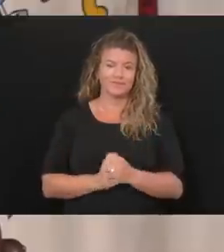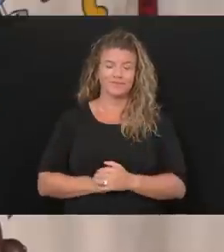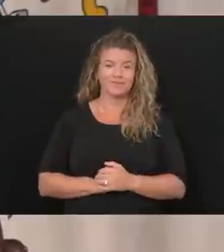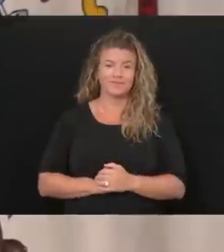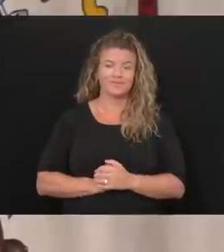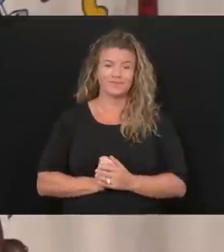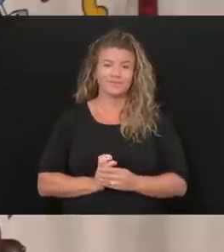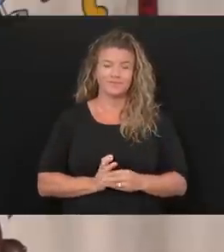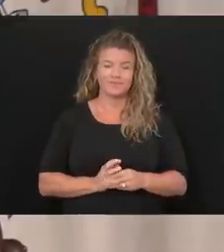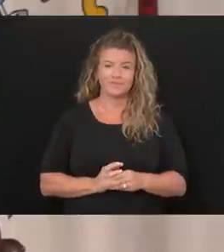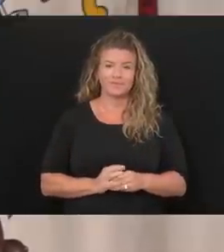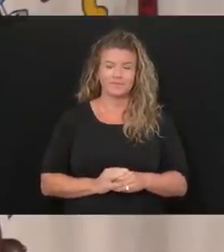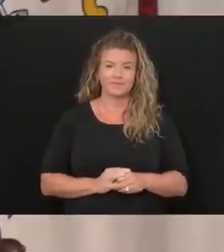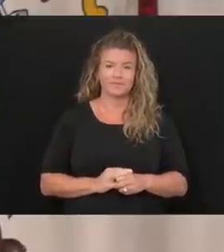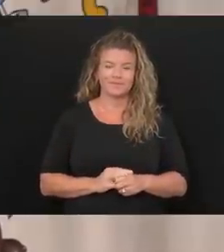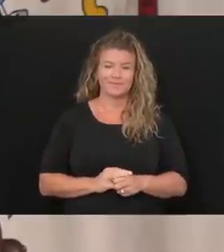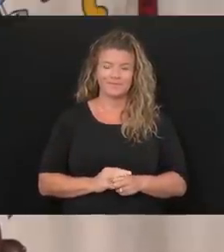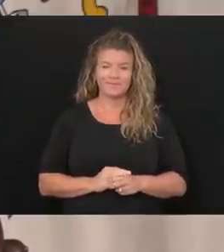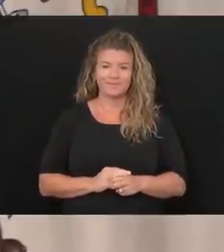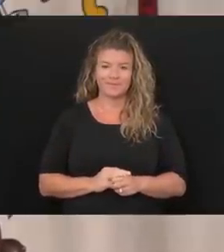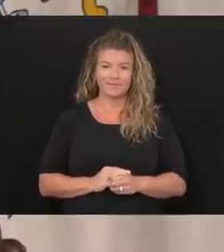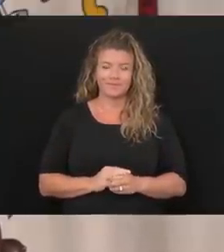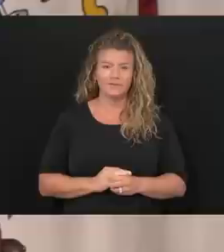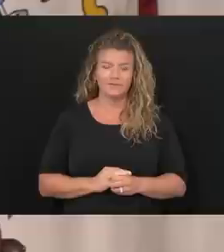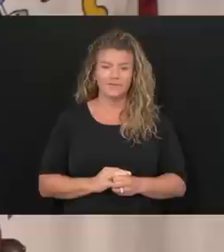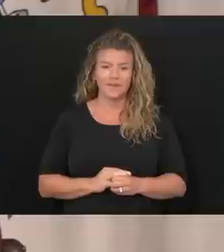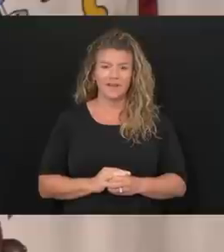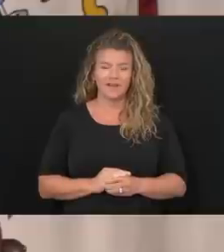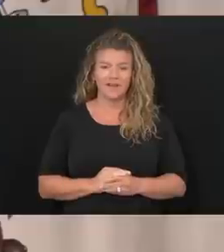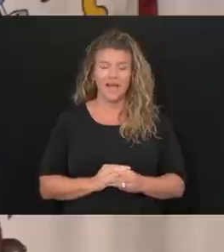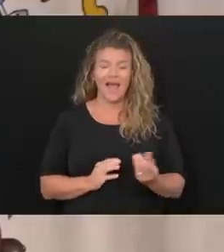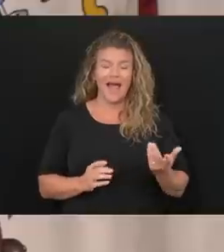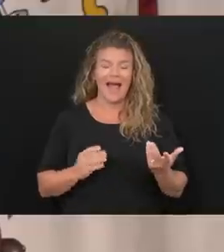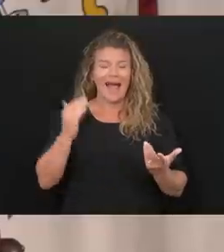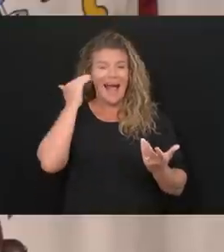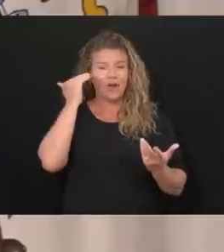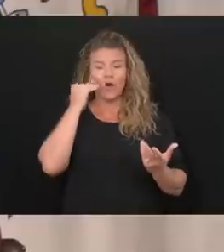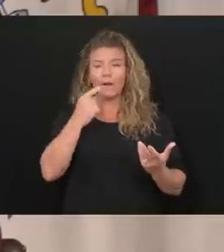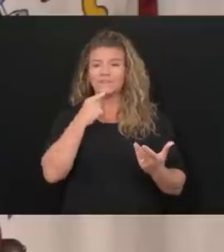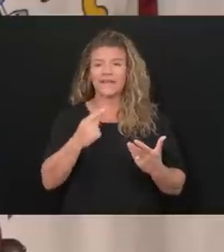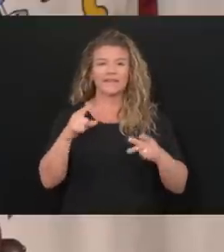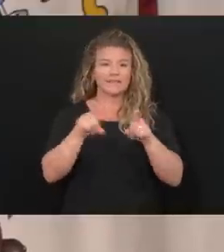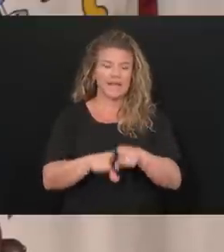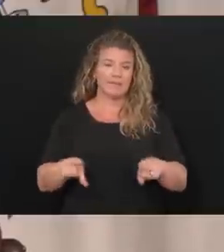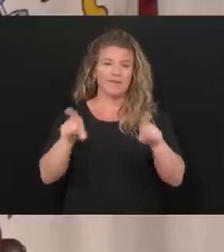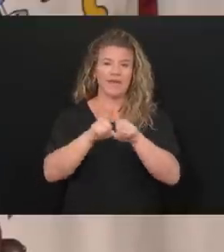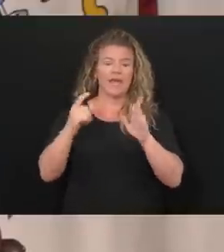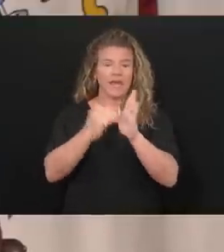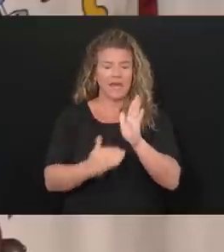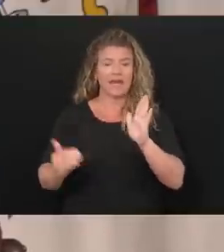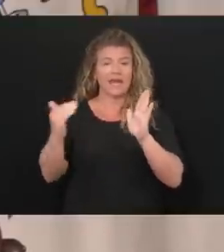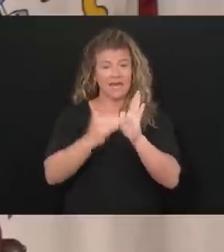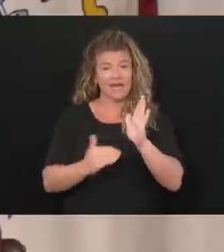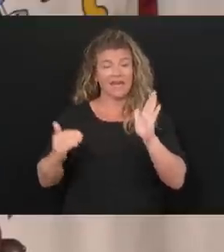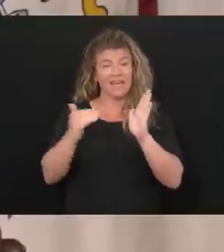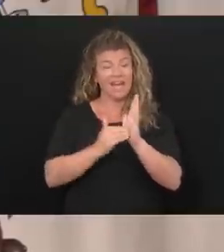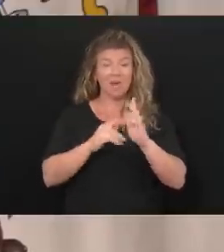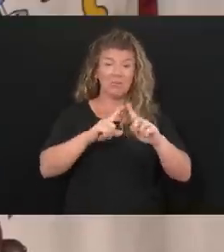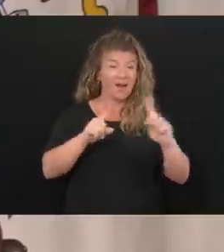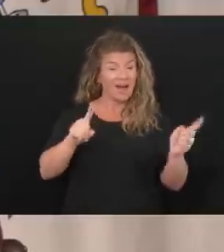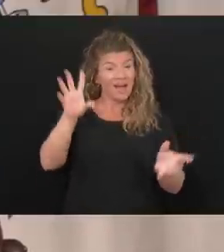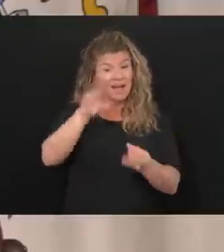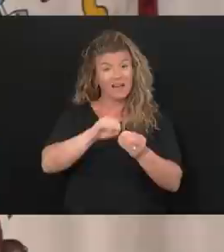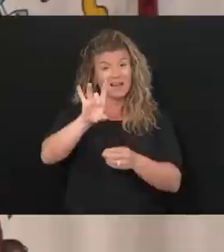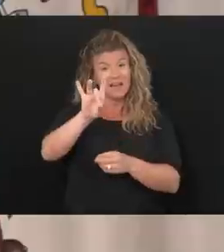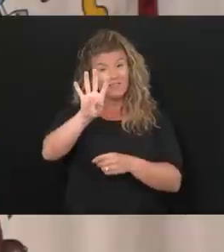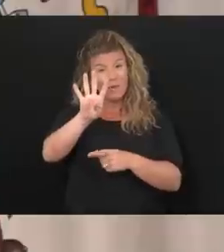You know, it just sounds like a broken record, but 84 deaths is 84